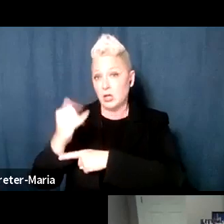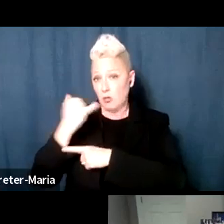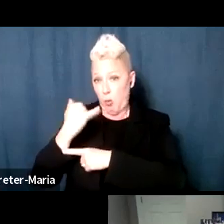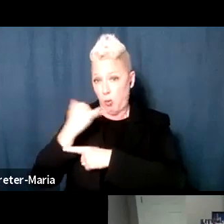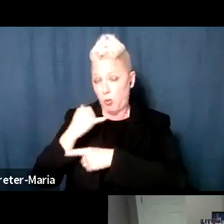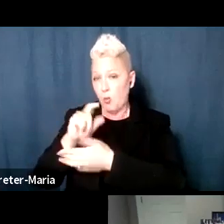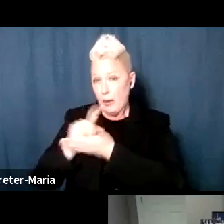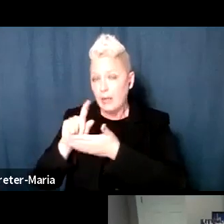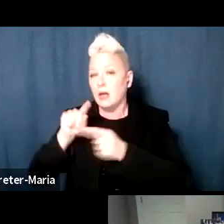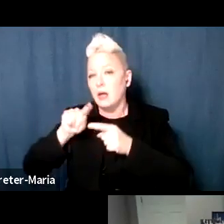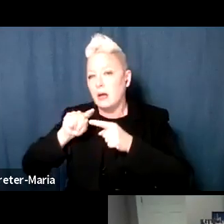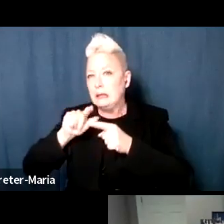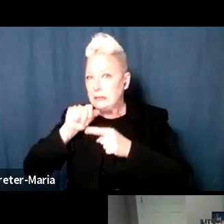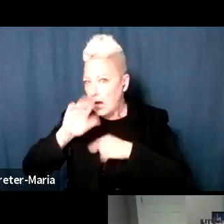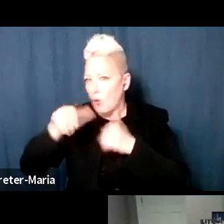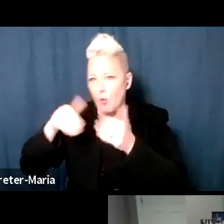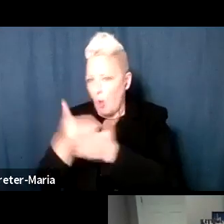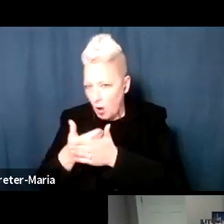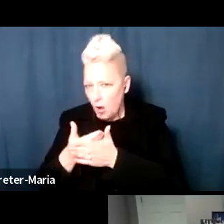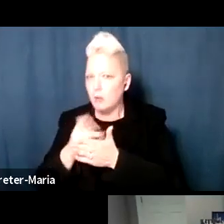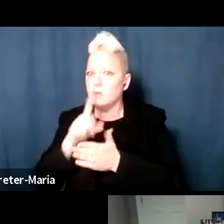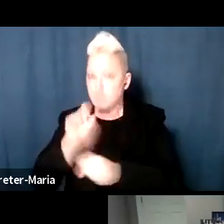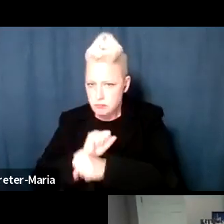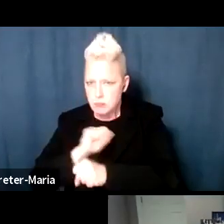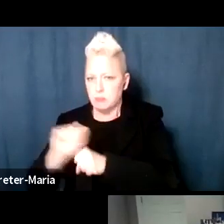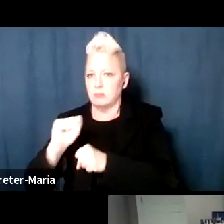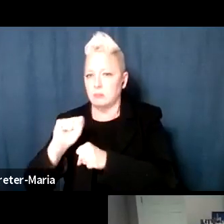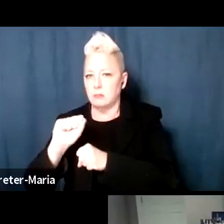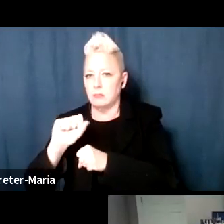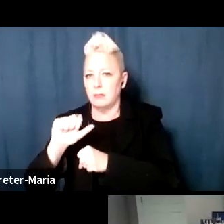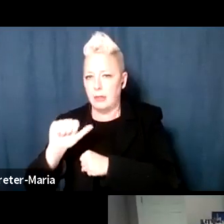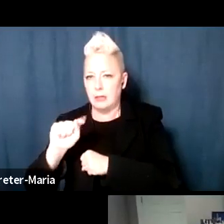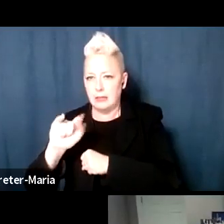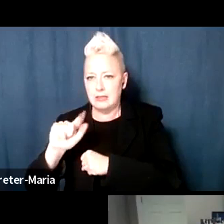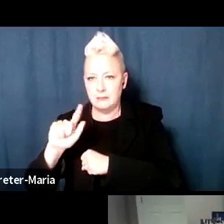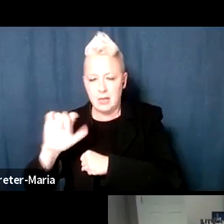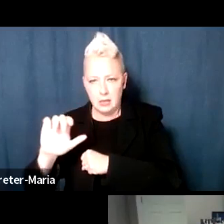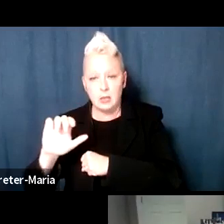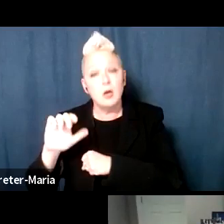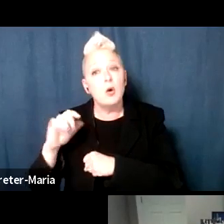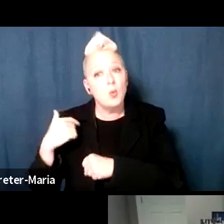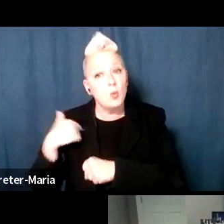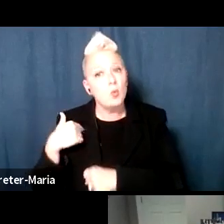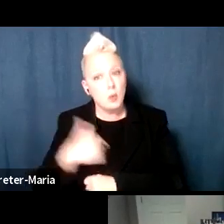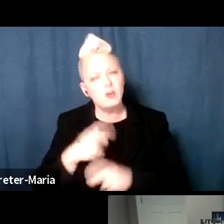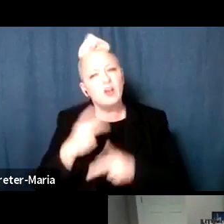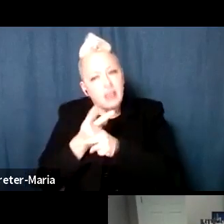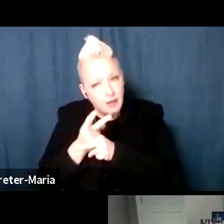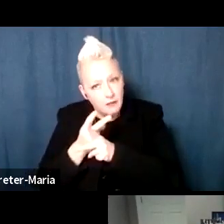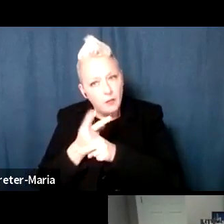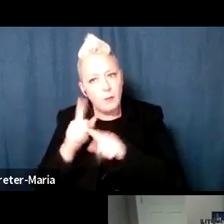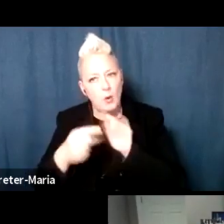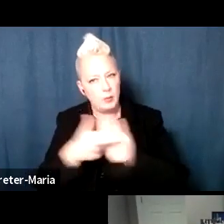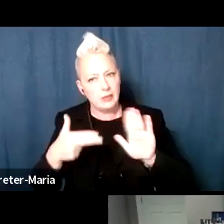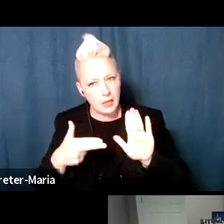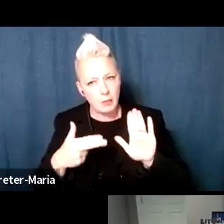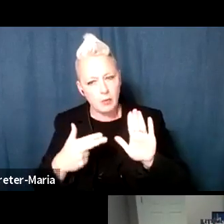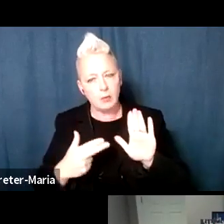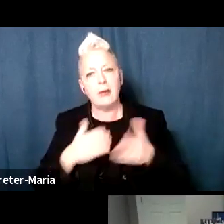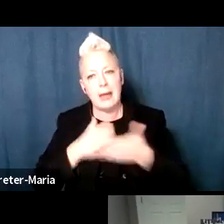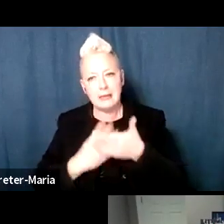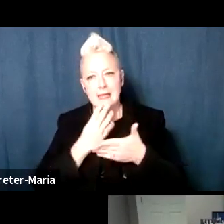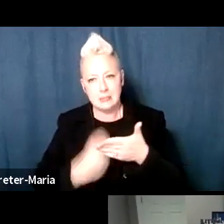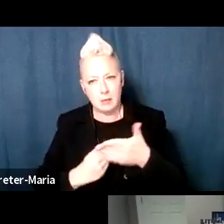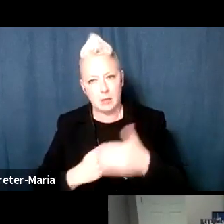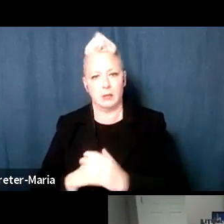very, very careful about what we what we say is actually anti-Semitic. So it's a big piece of our work. And